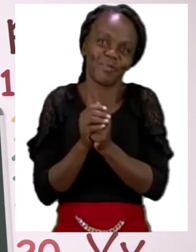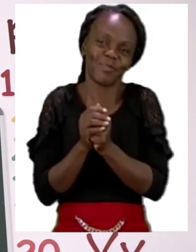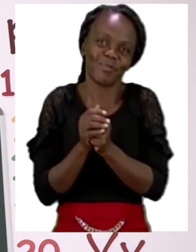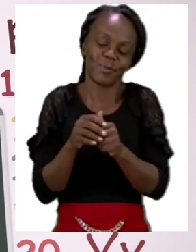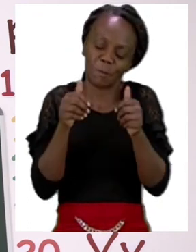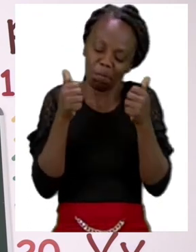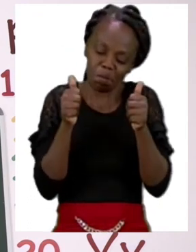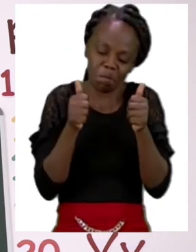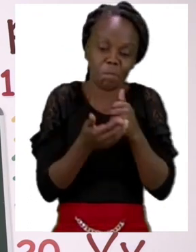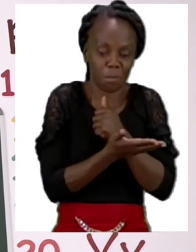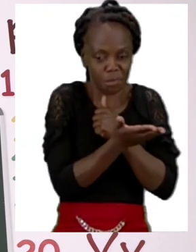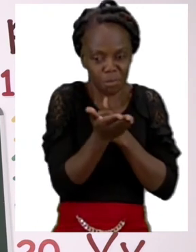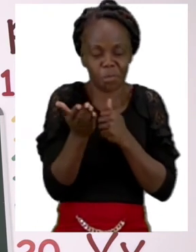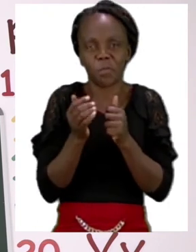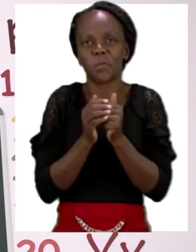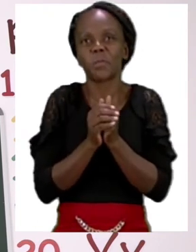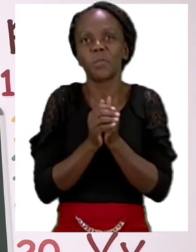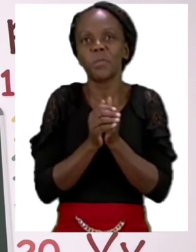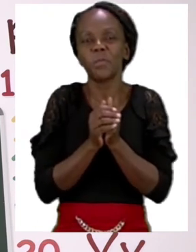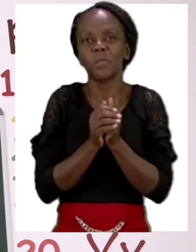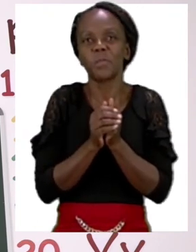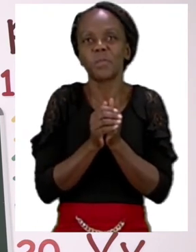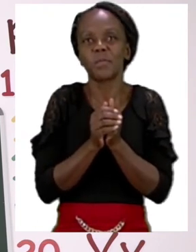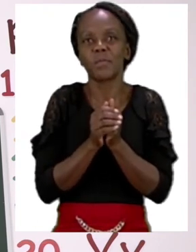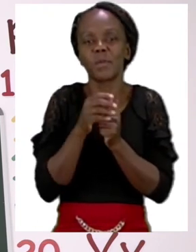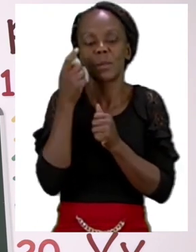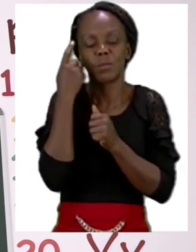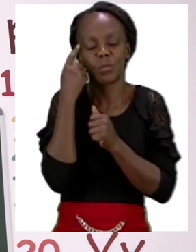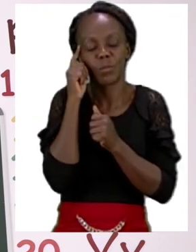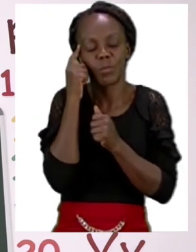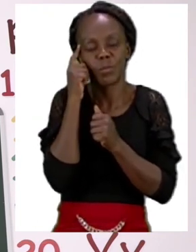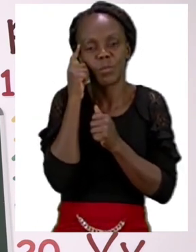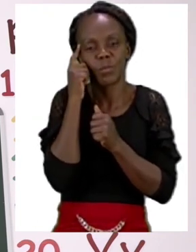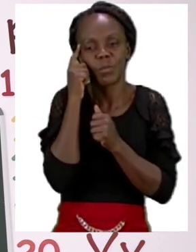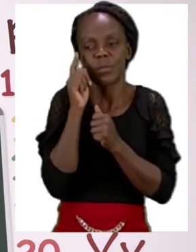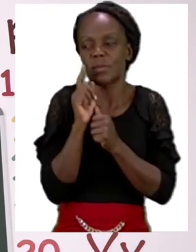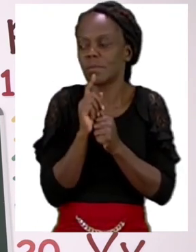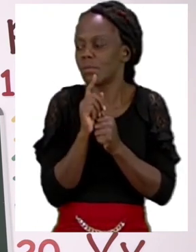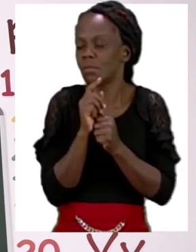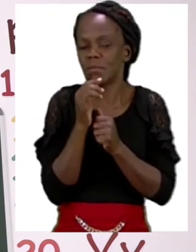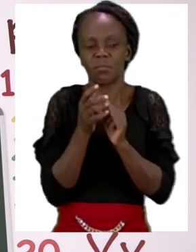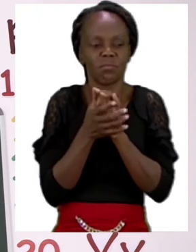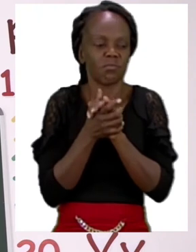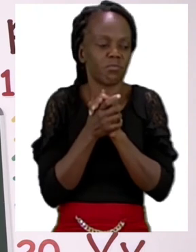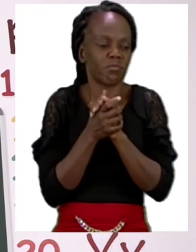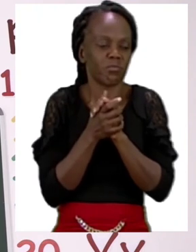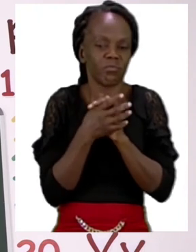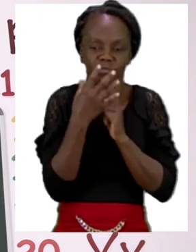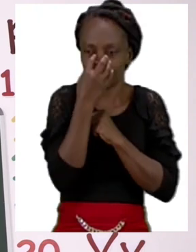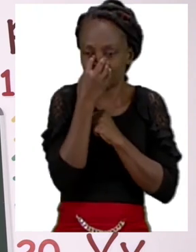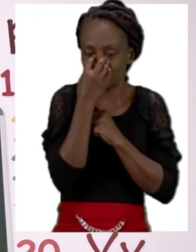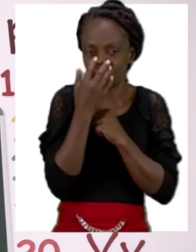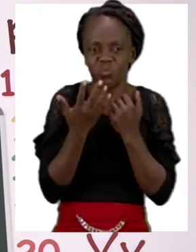Good job everyone! I wonder though. I haven't seen Sashi the whole day. He said he was going to pay me a